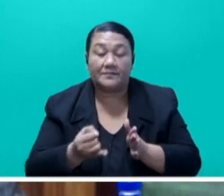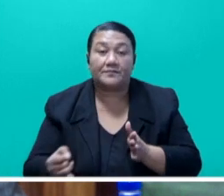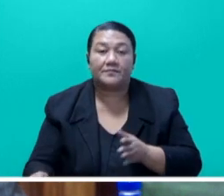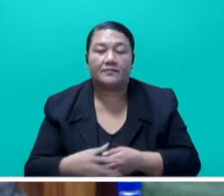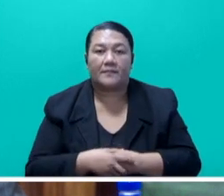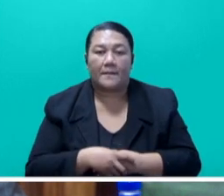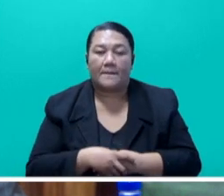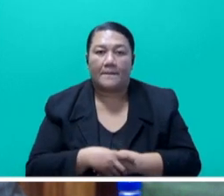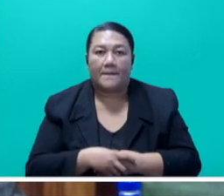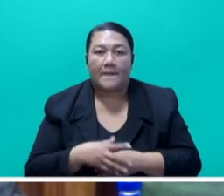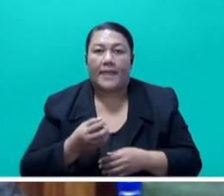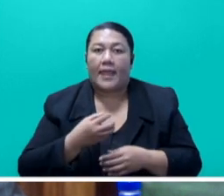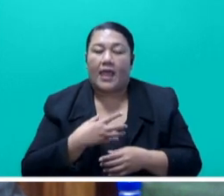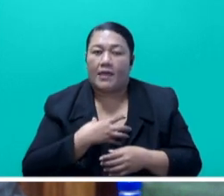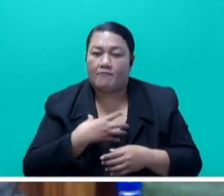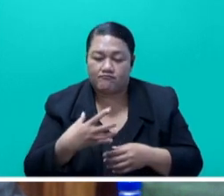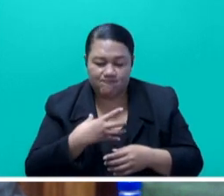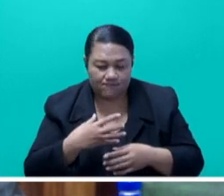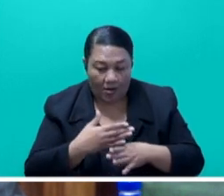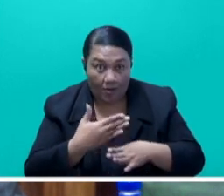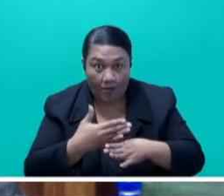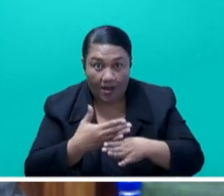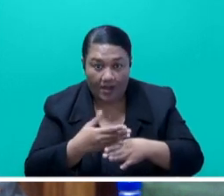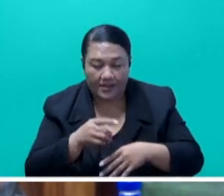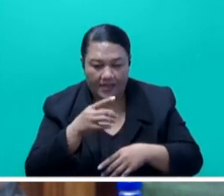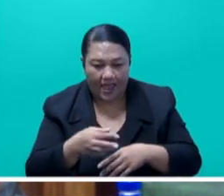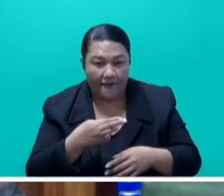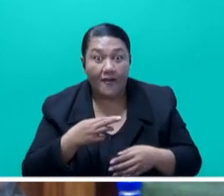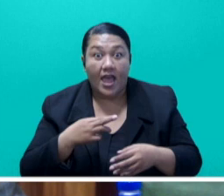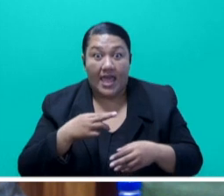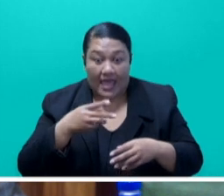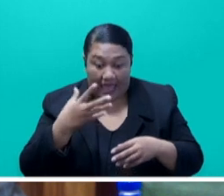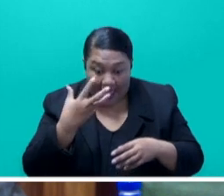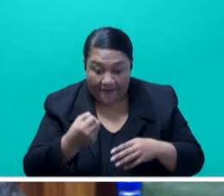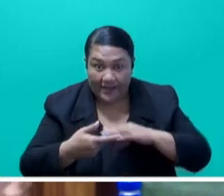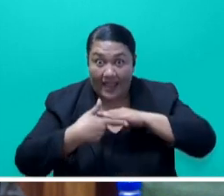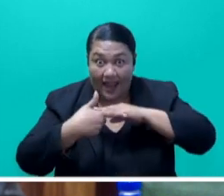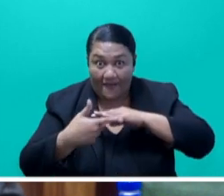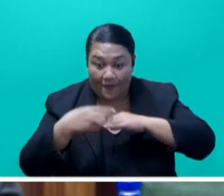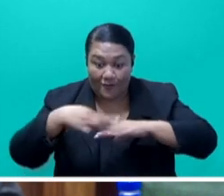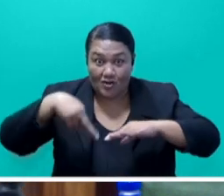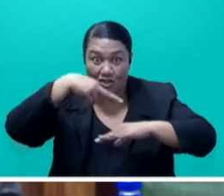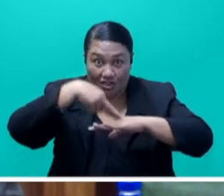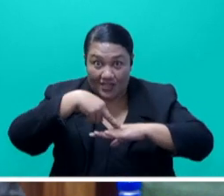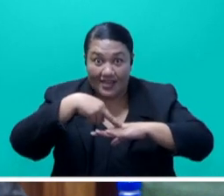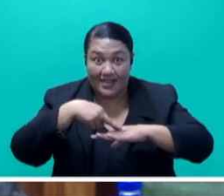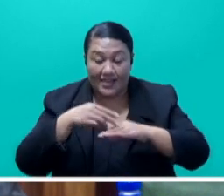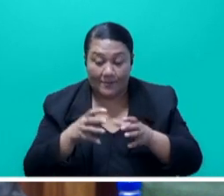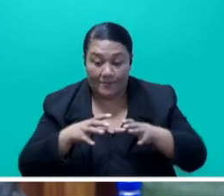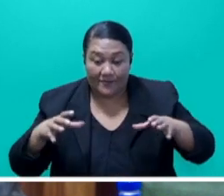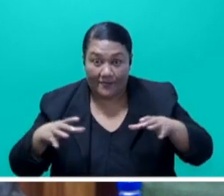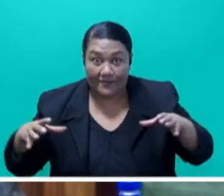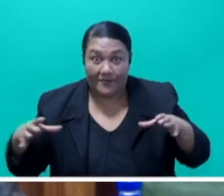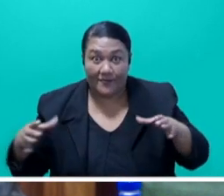on the site in an impressive two minutes, With respect to regional activities, also, besides increasing our digital footprint,